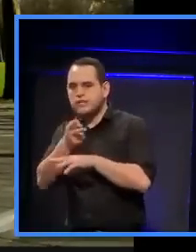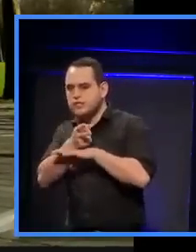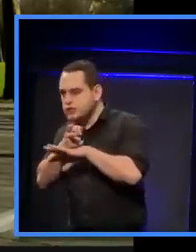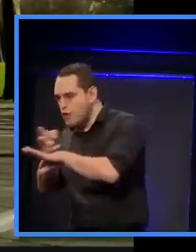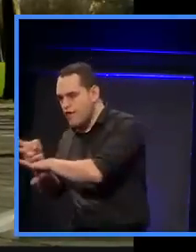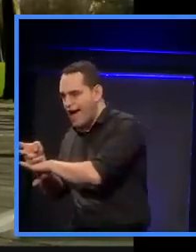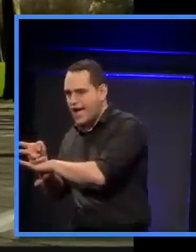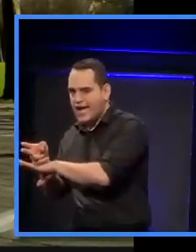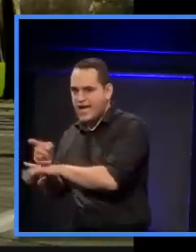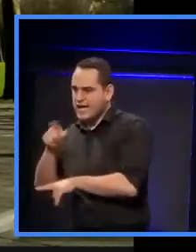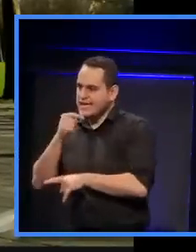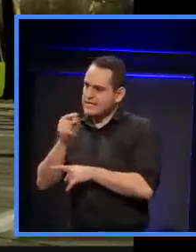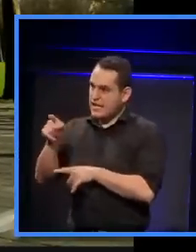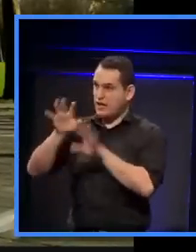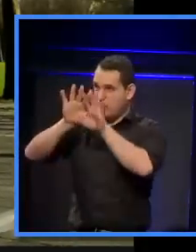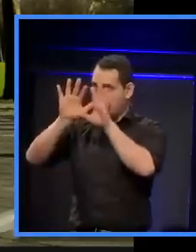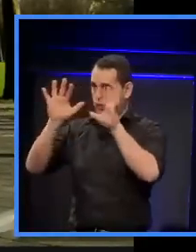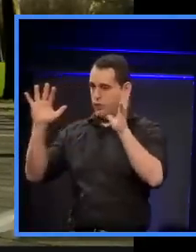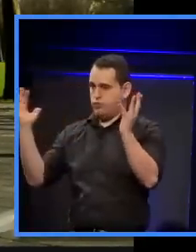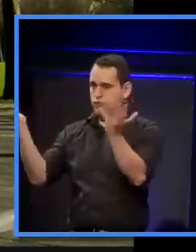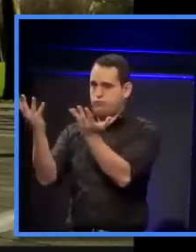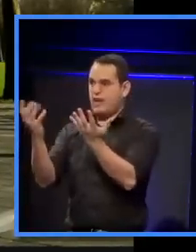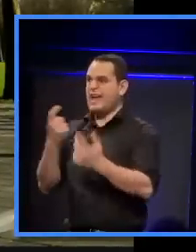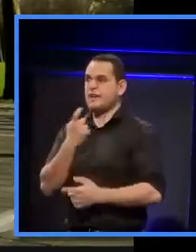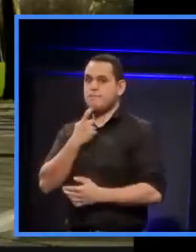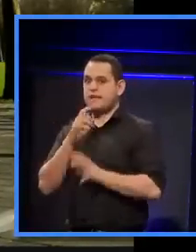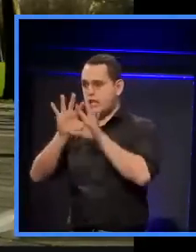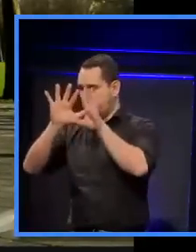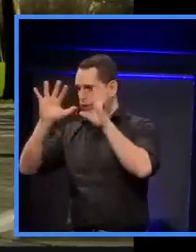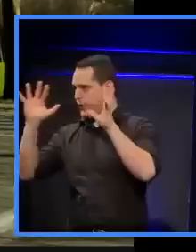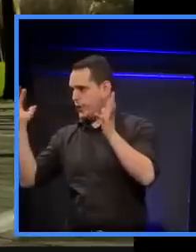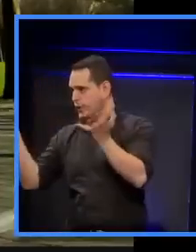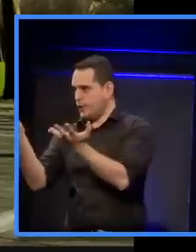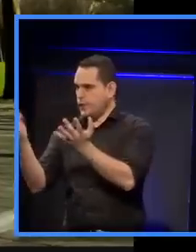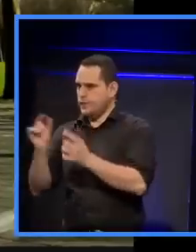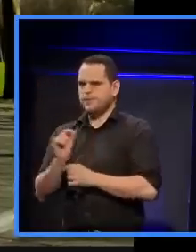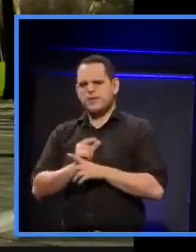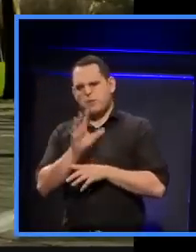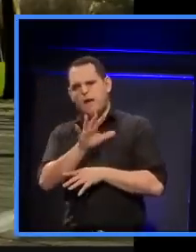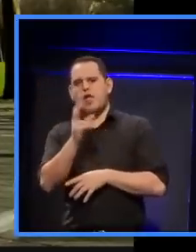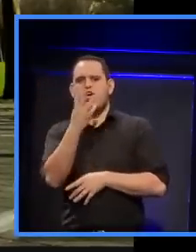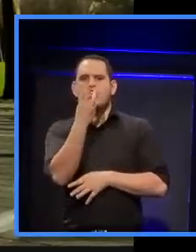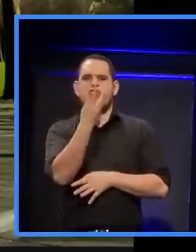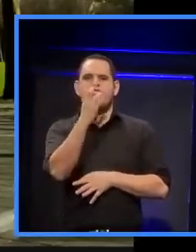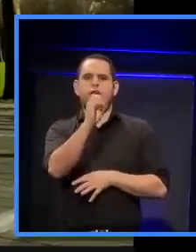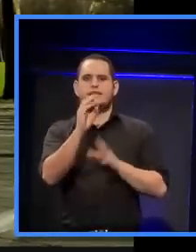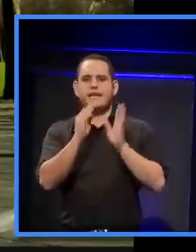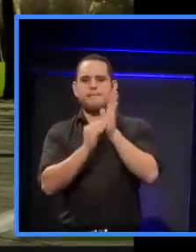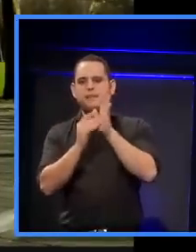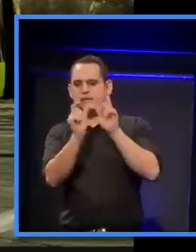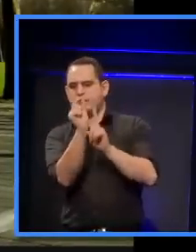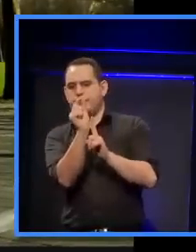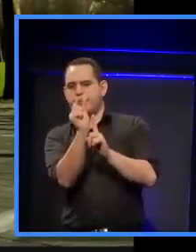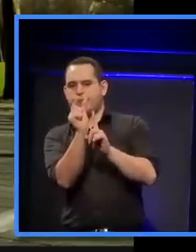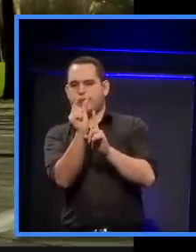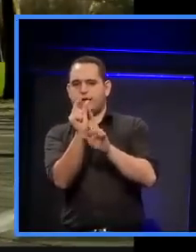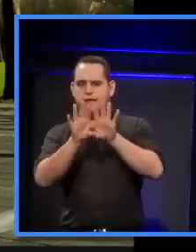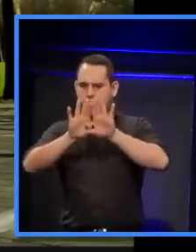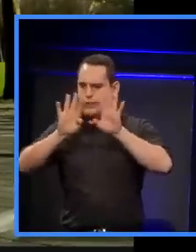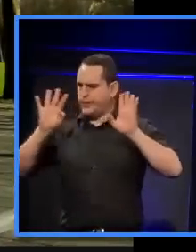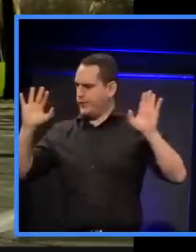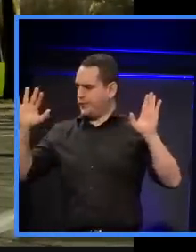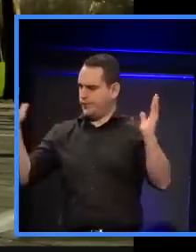just costed the aluminium for the facade, which at that stage was something like 30 millimetres thick, multiplied it by the total area of the